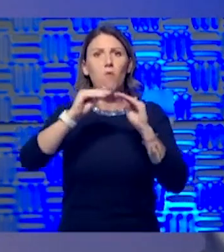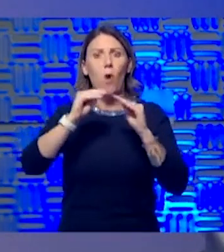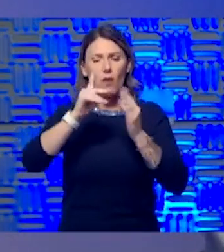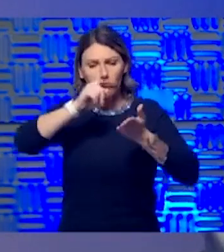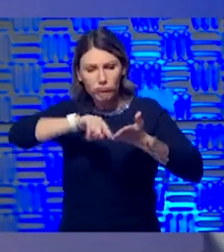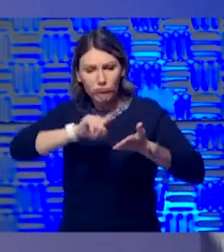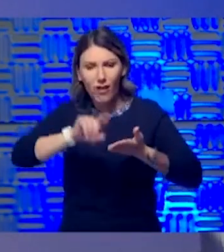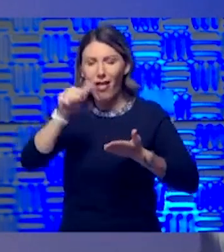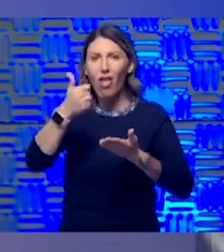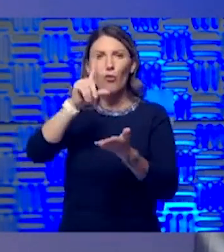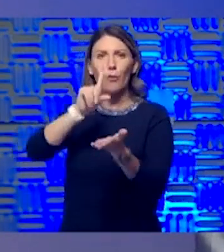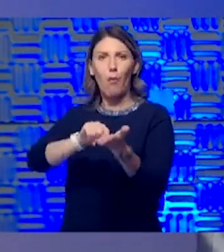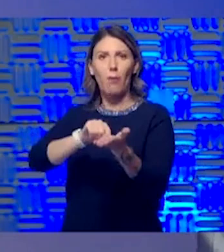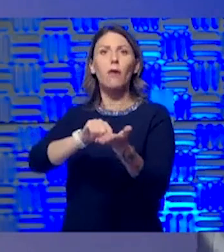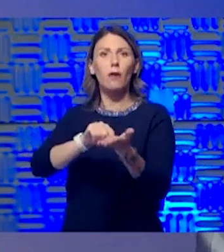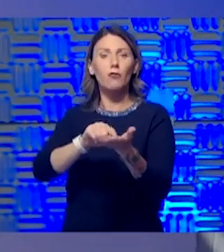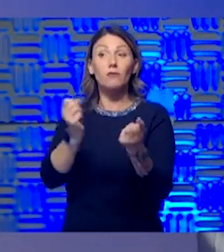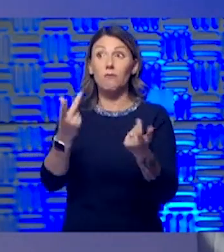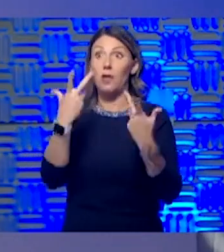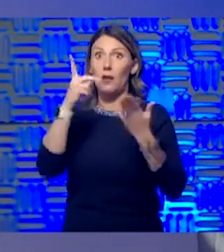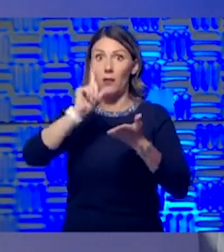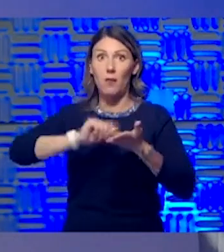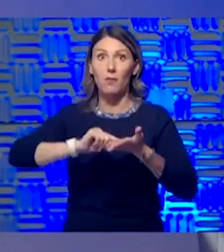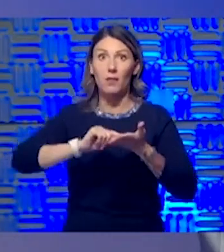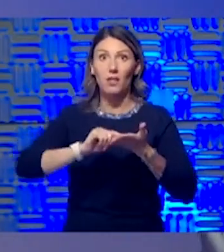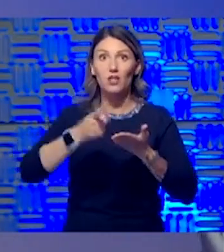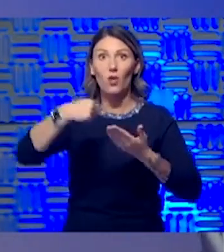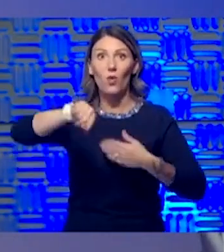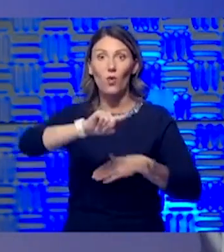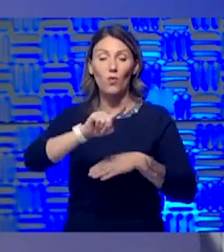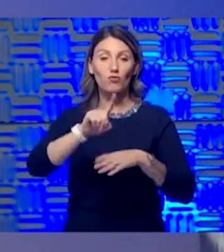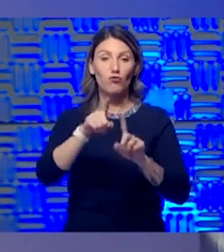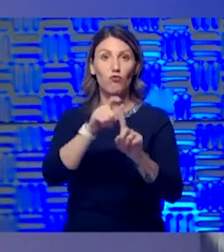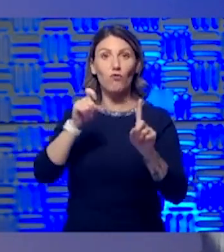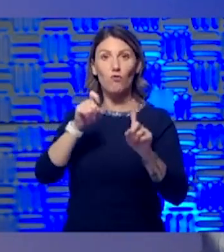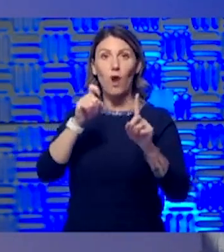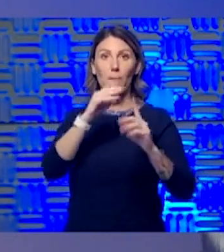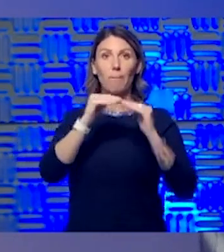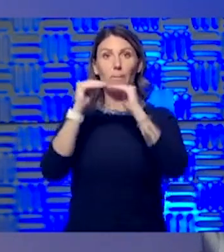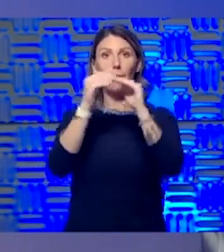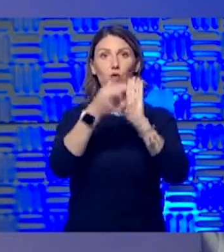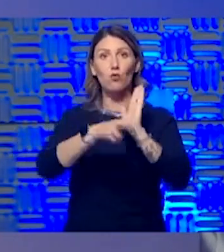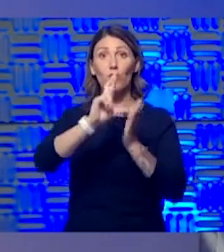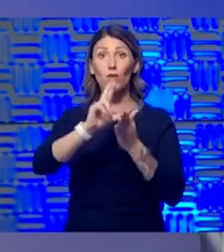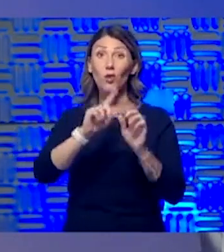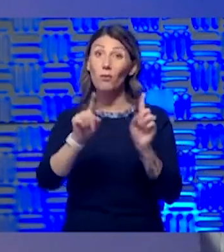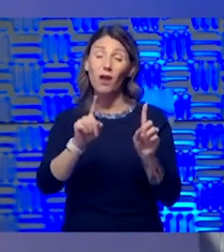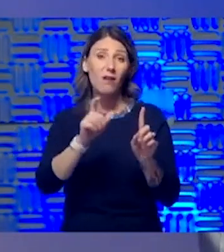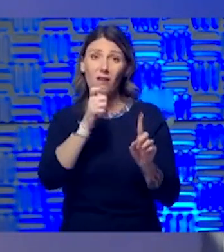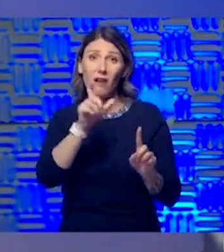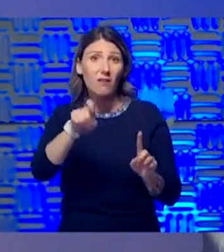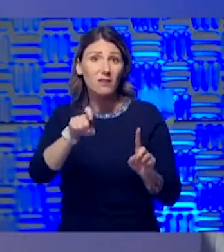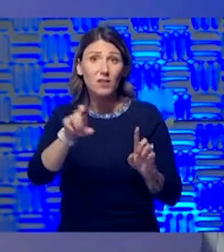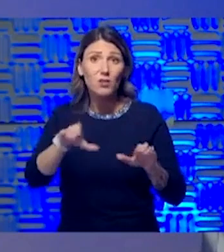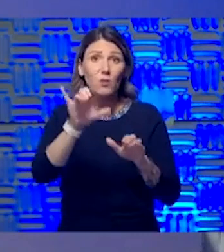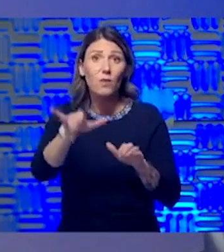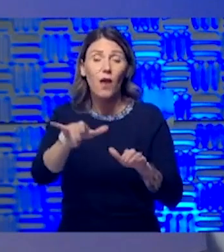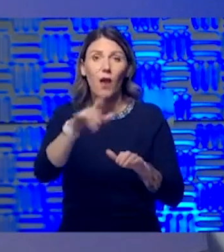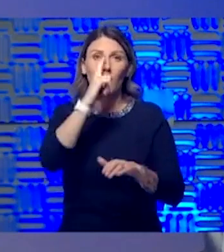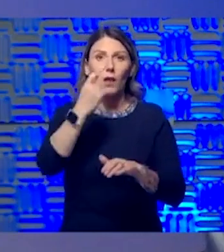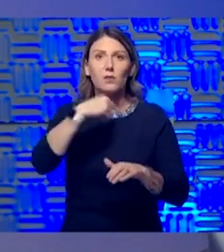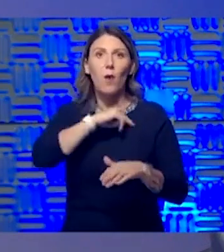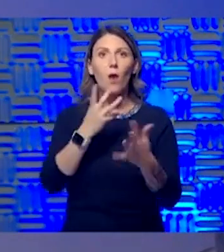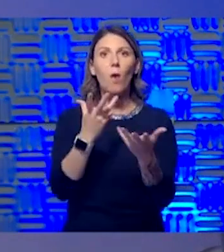as Dr. Lisbon pointed out, there have been a lot of publications. Usually those are vetted by peer review. They haven't necessarily been able to do that because we are all wanting more